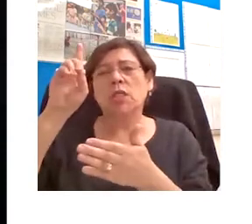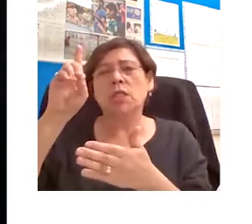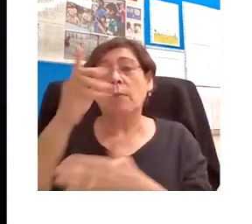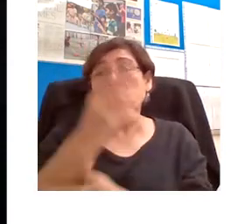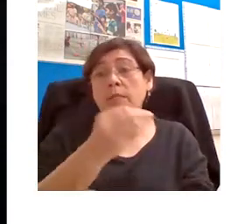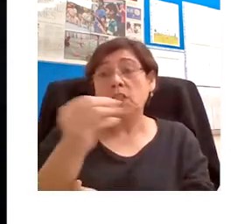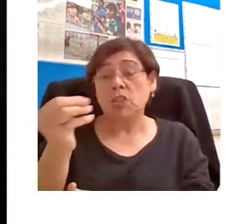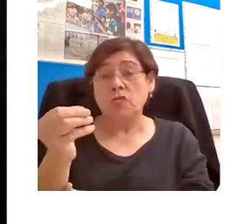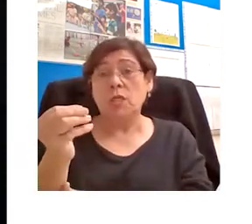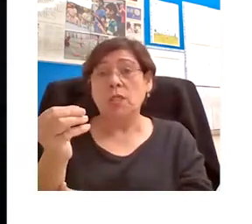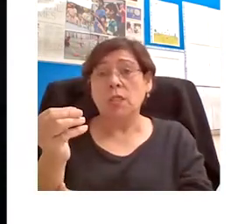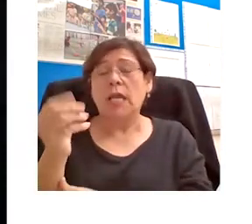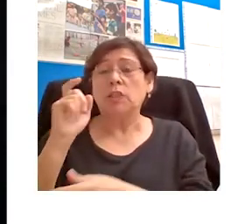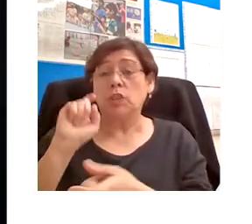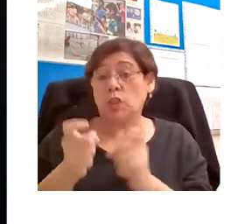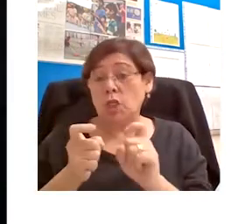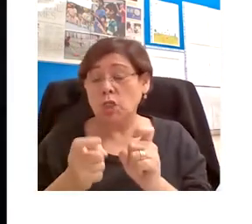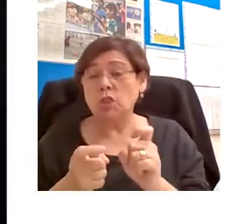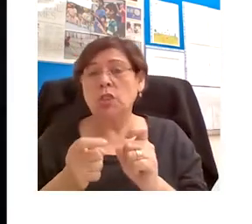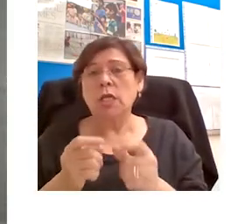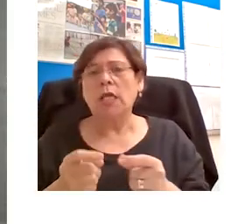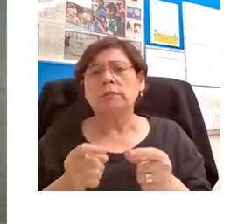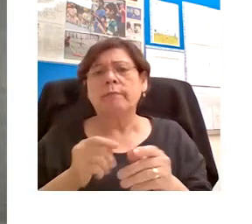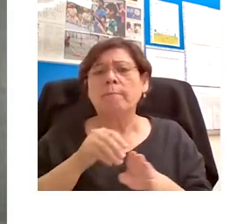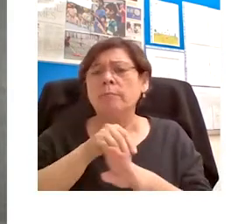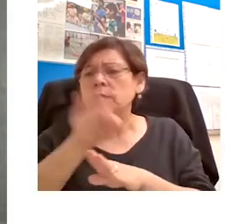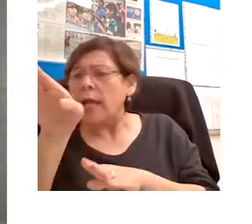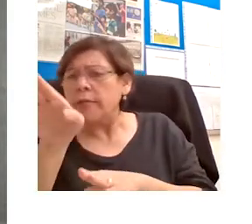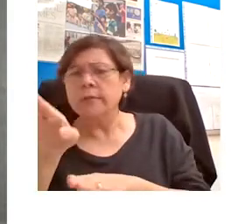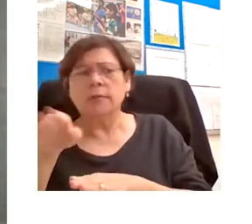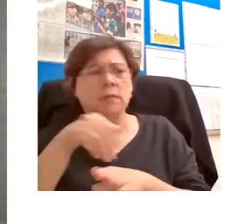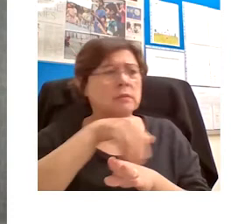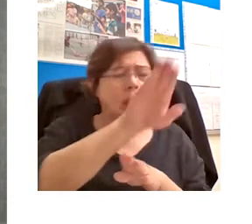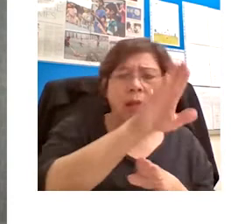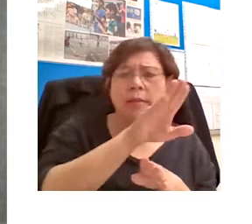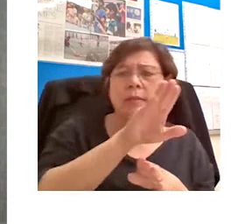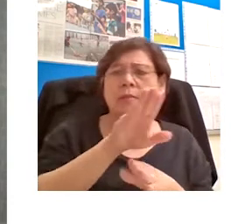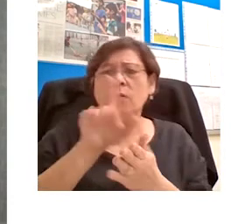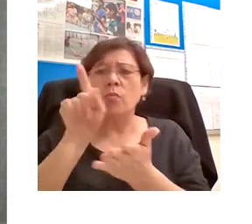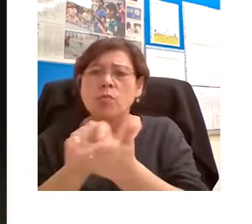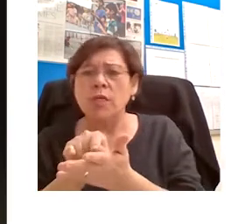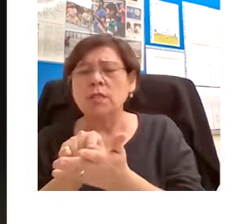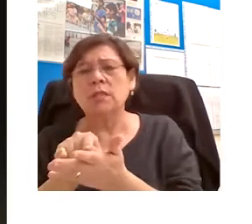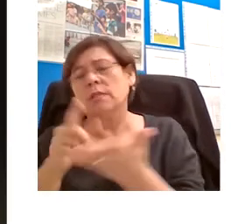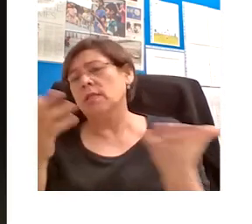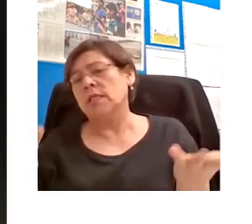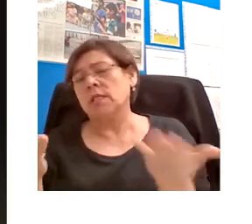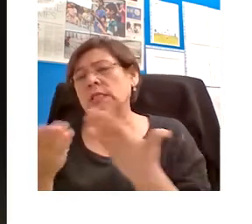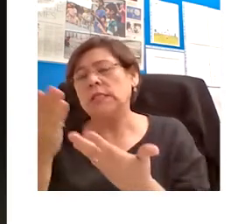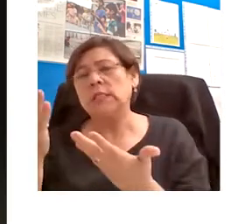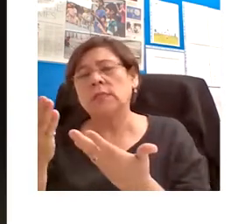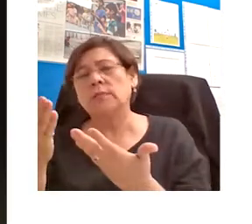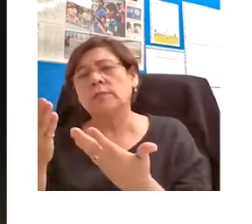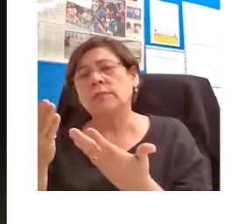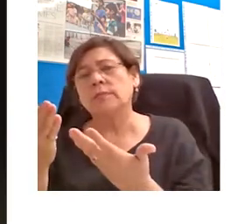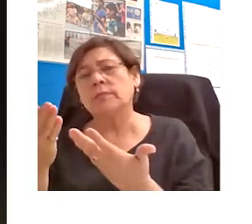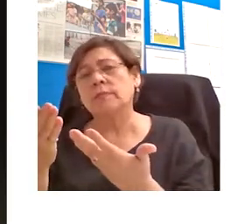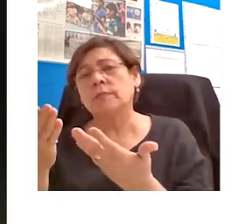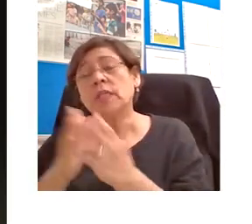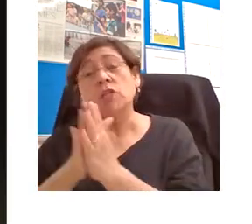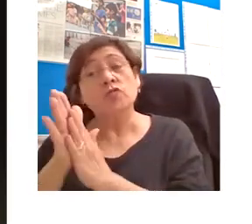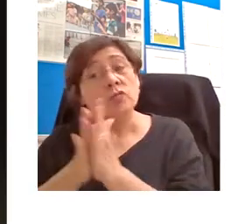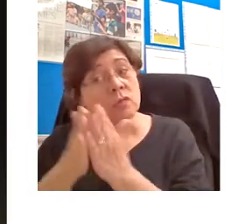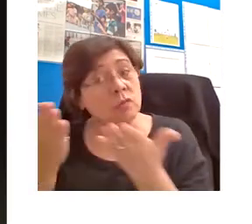transmitted exclusively by the word, printed, written, and spoken. The interesting thing is that